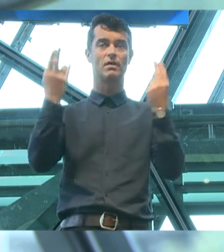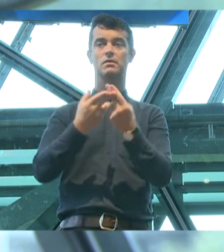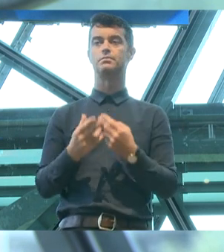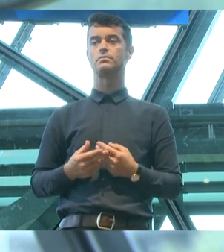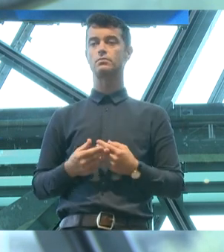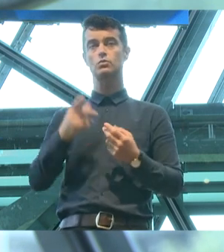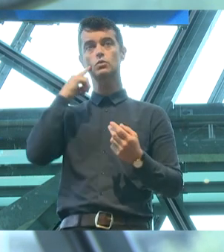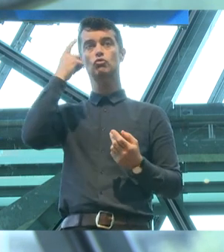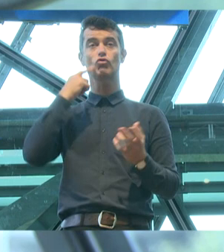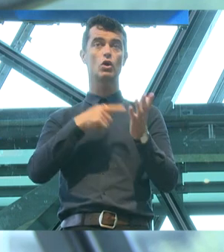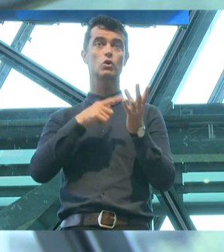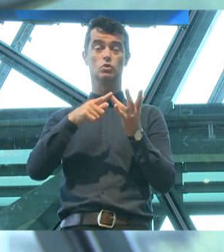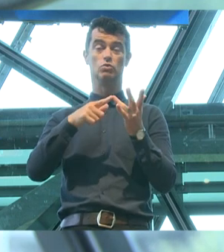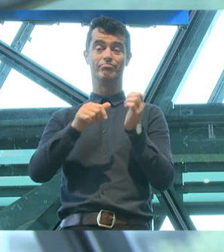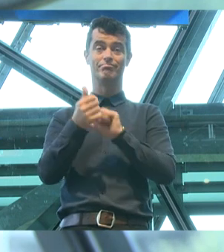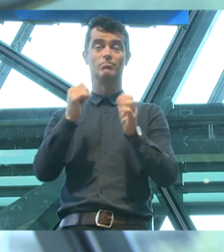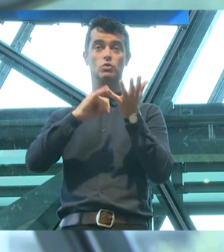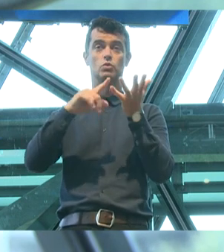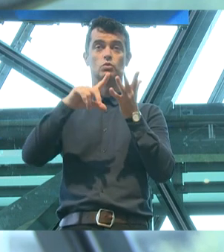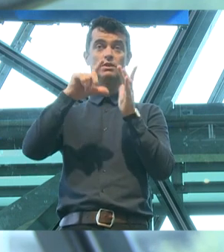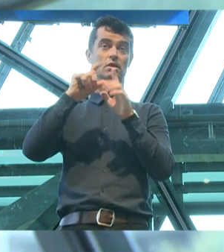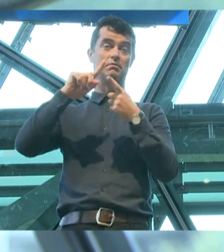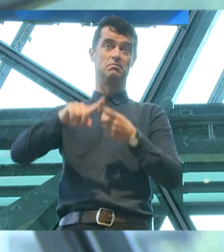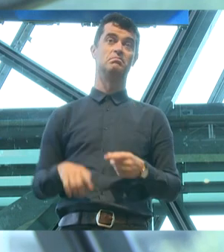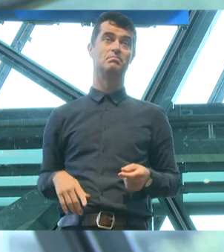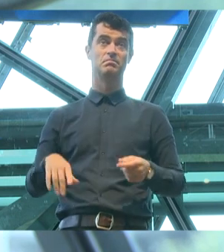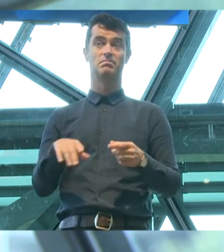will try to take their own life. Those are kids.